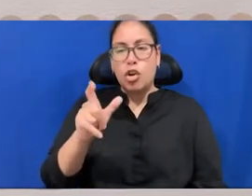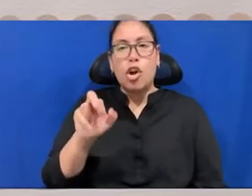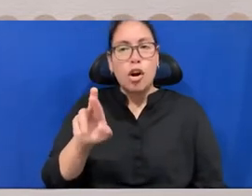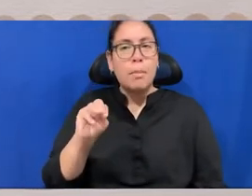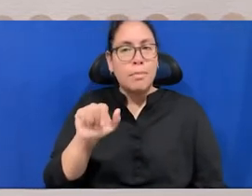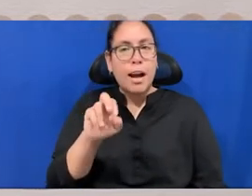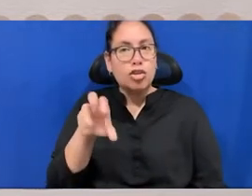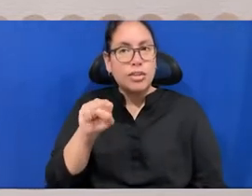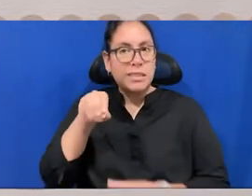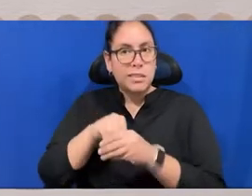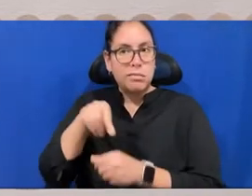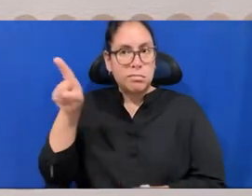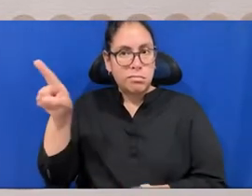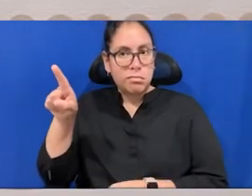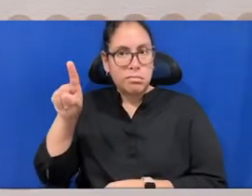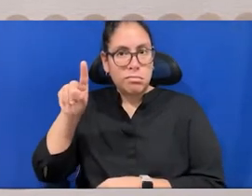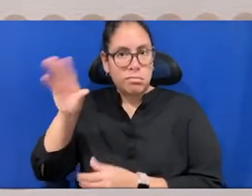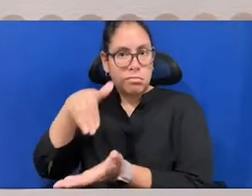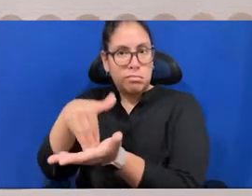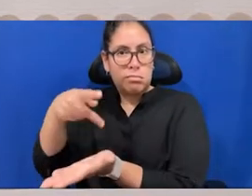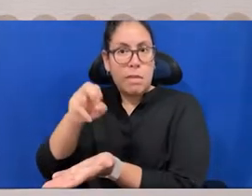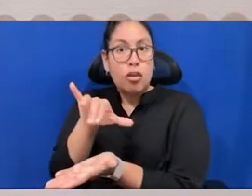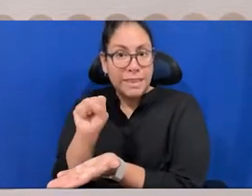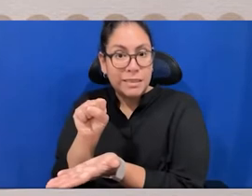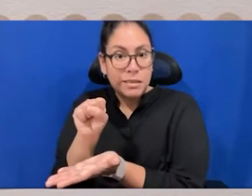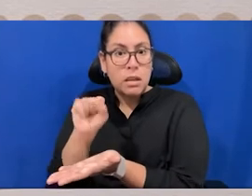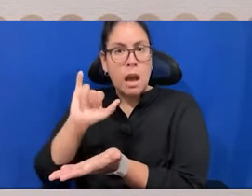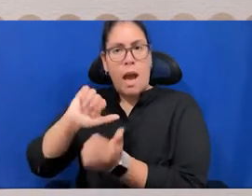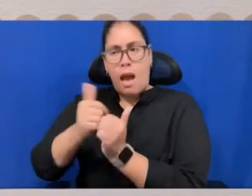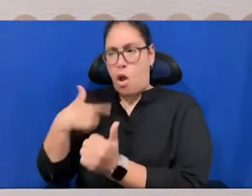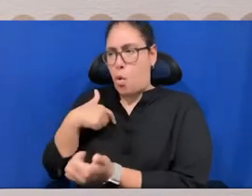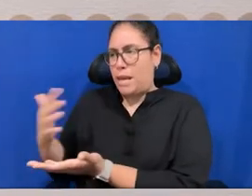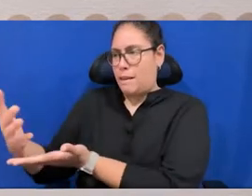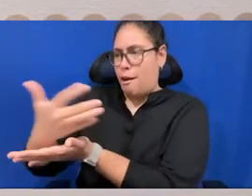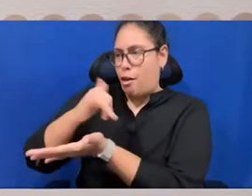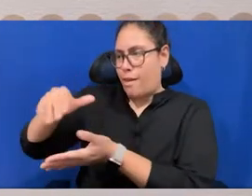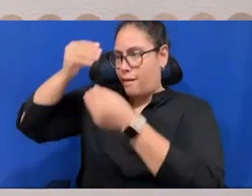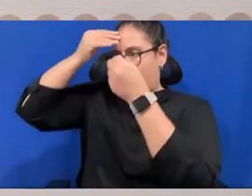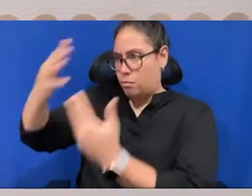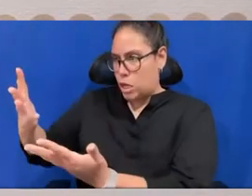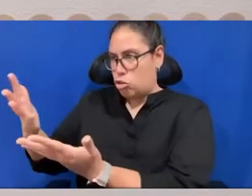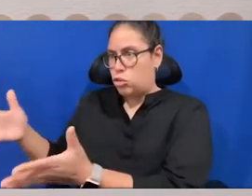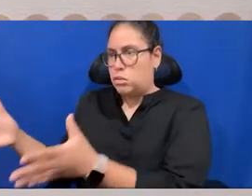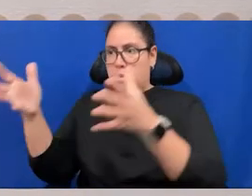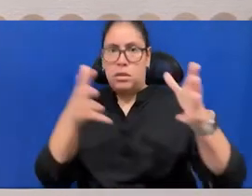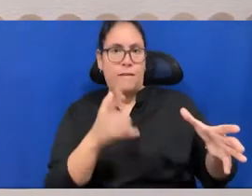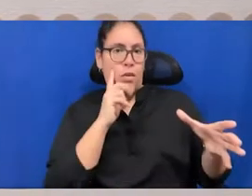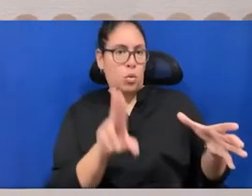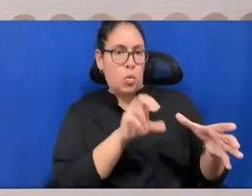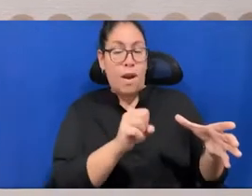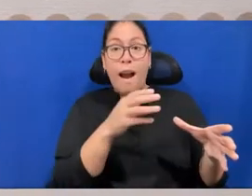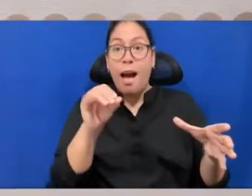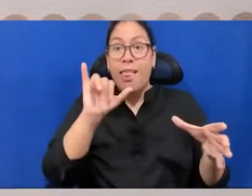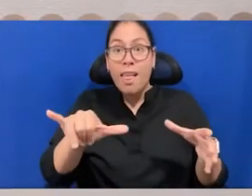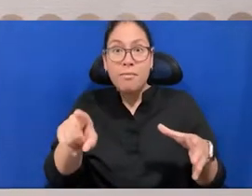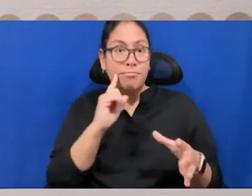gathering that information for, for the U.S. Um, so this was before the pandemic. It before. I this show has been thought